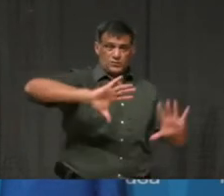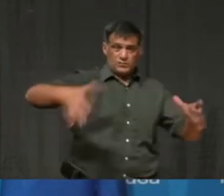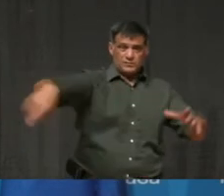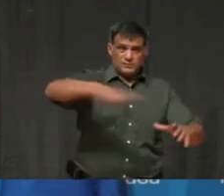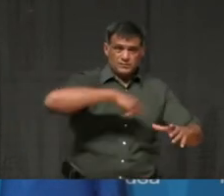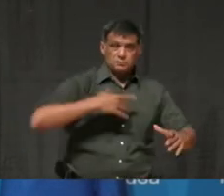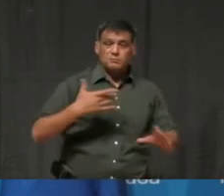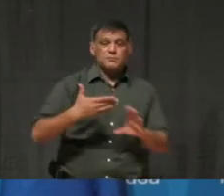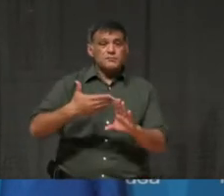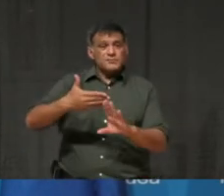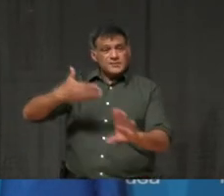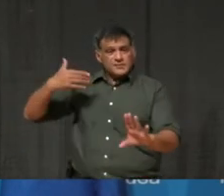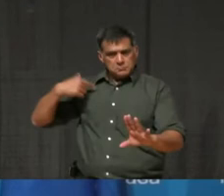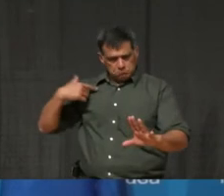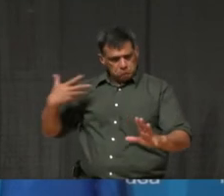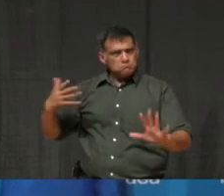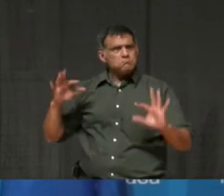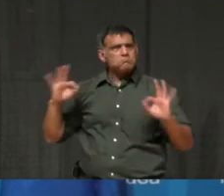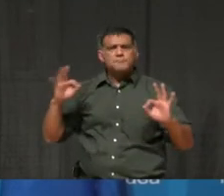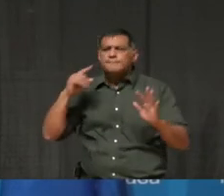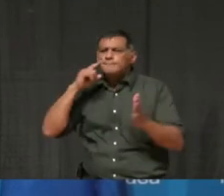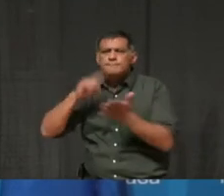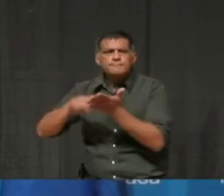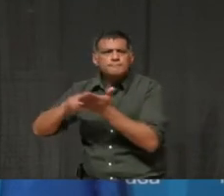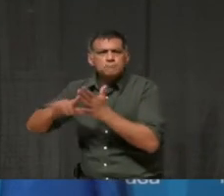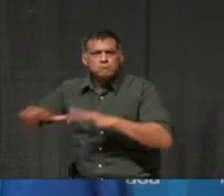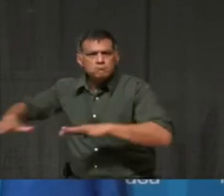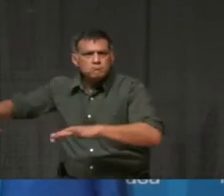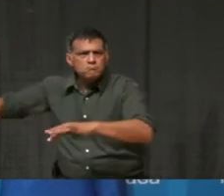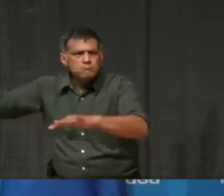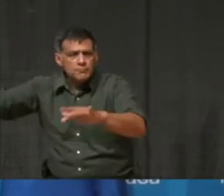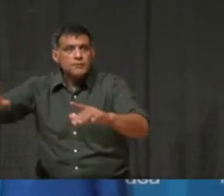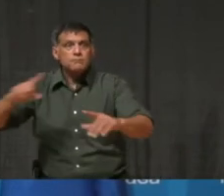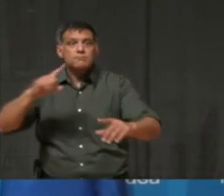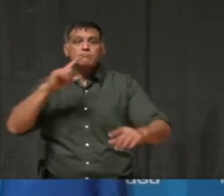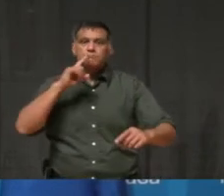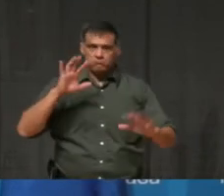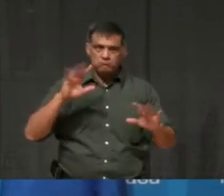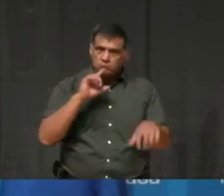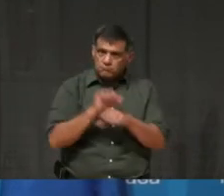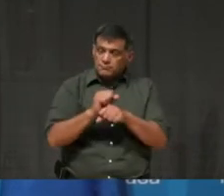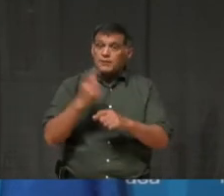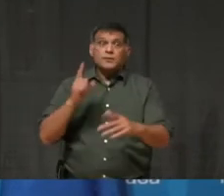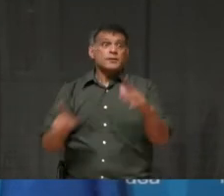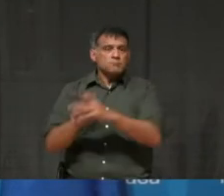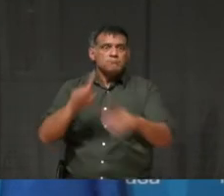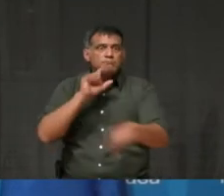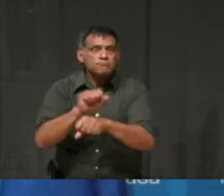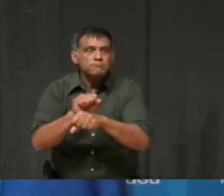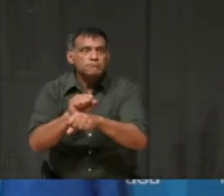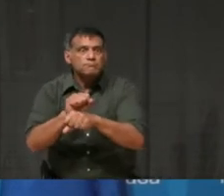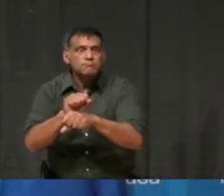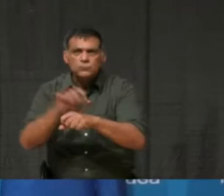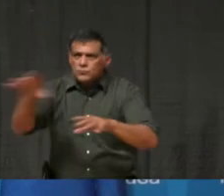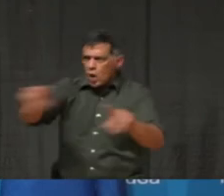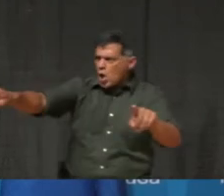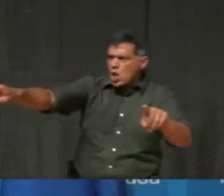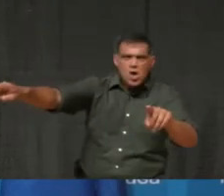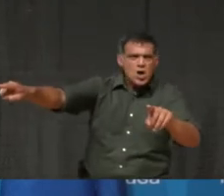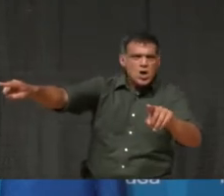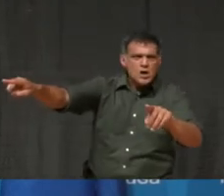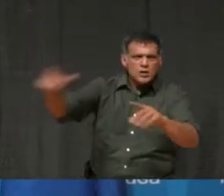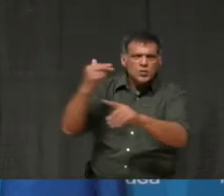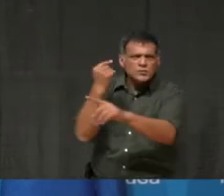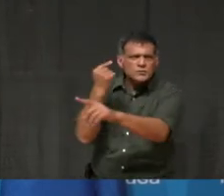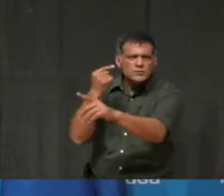everyone to call 311 should they see something untoward, whether there are large gatherings, too many cars in one location, large